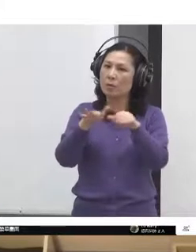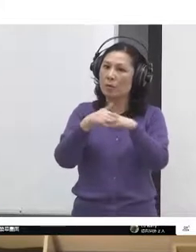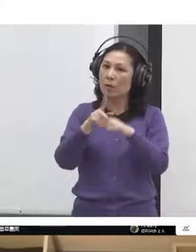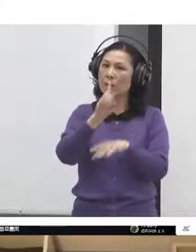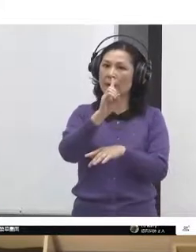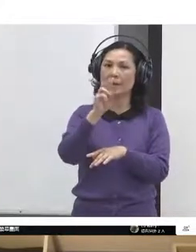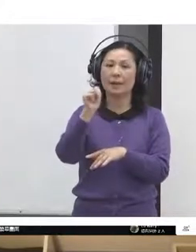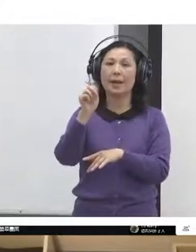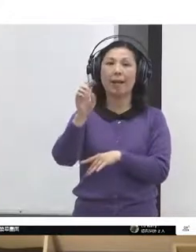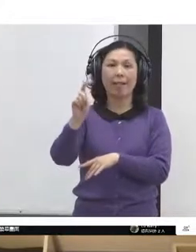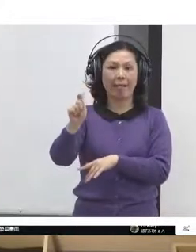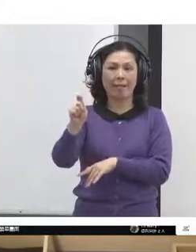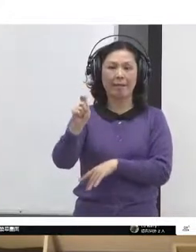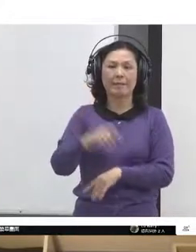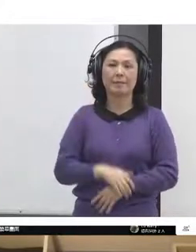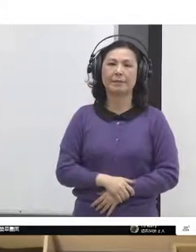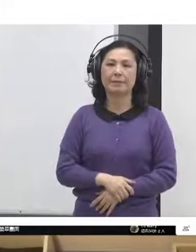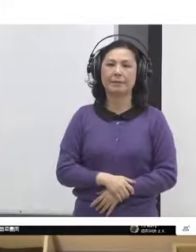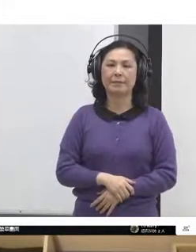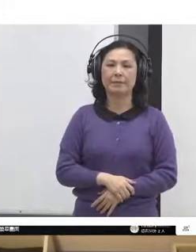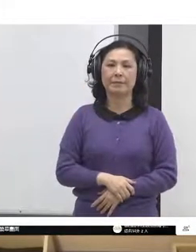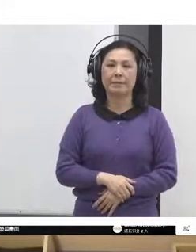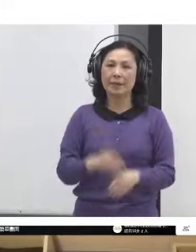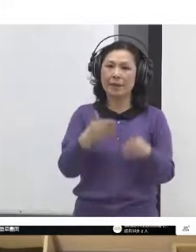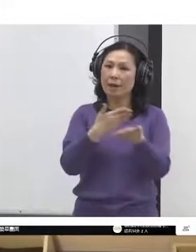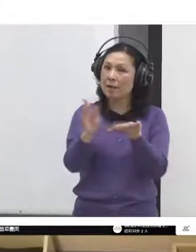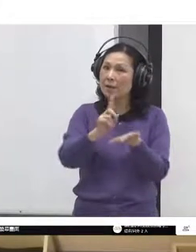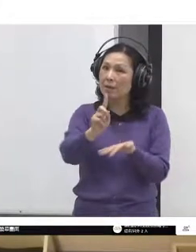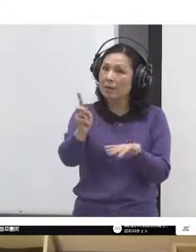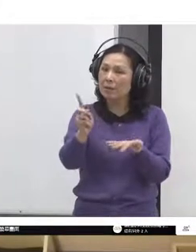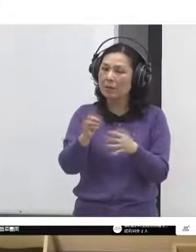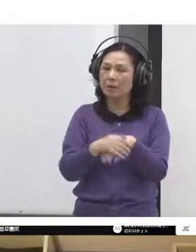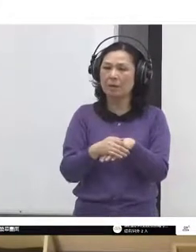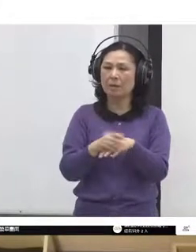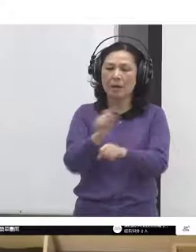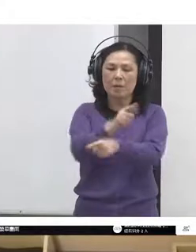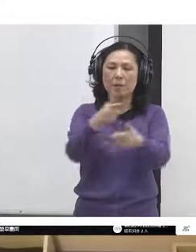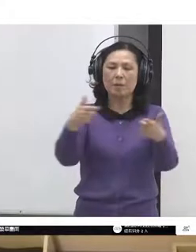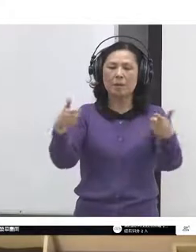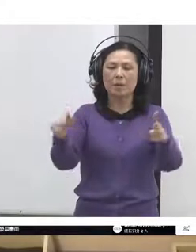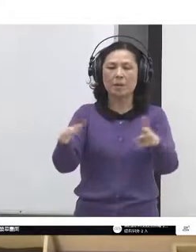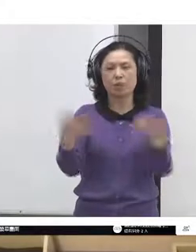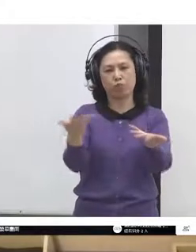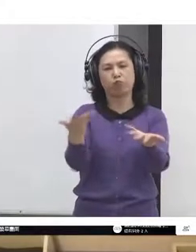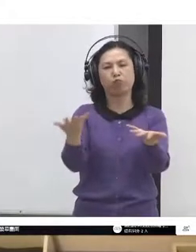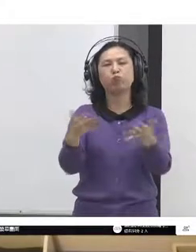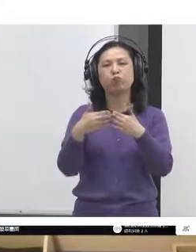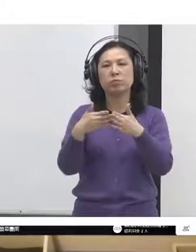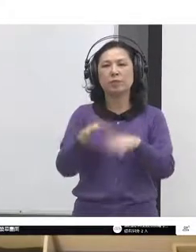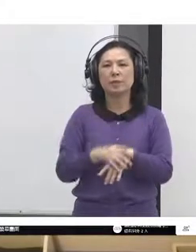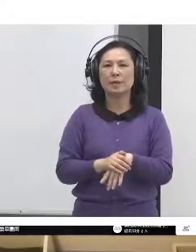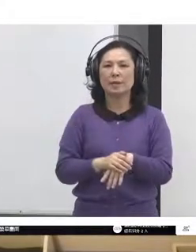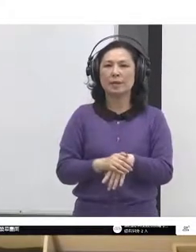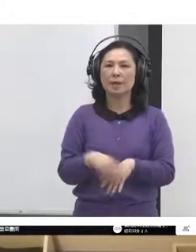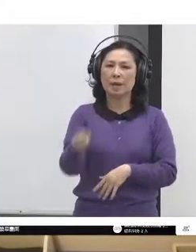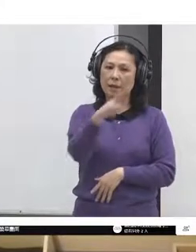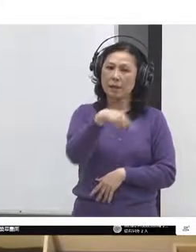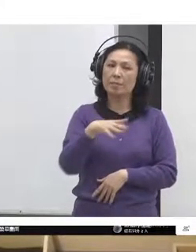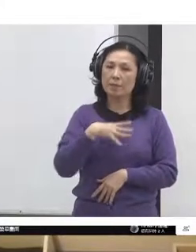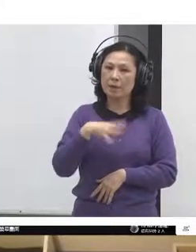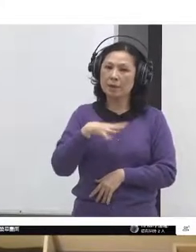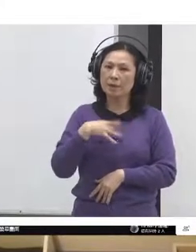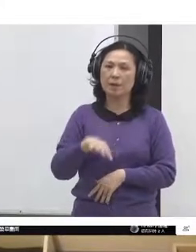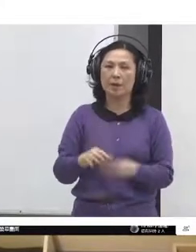important that we address this at many, many different levels. So you'll have understood, hopefully, that the third demand is looking for